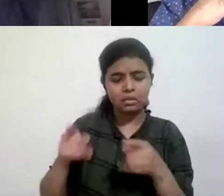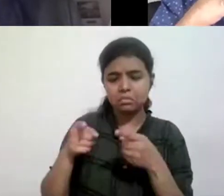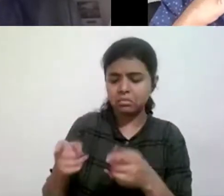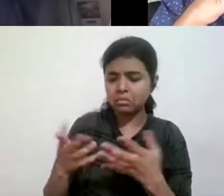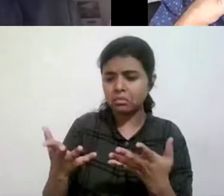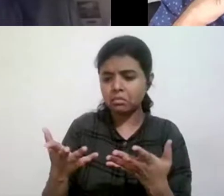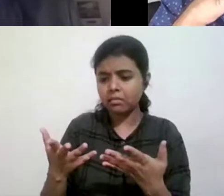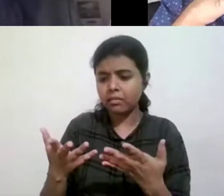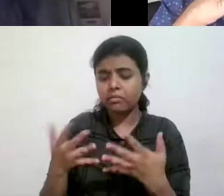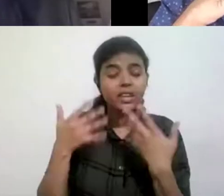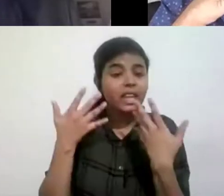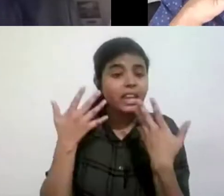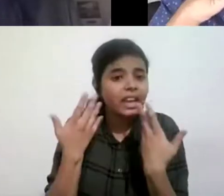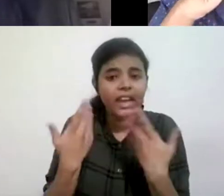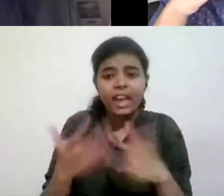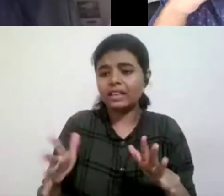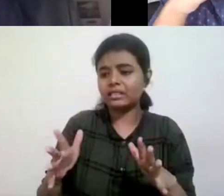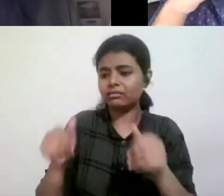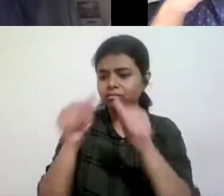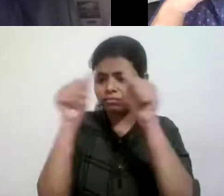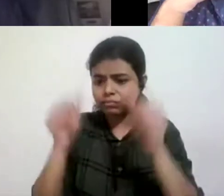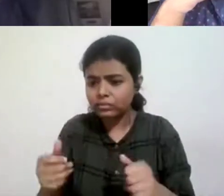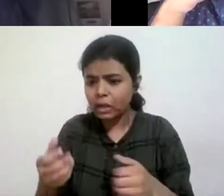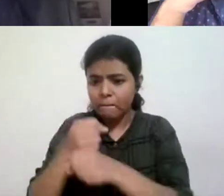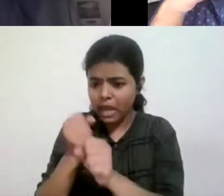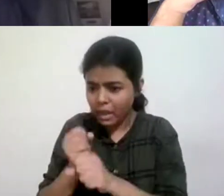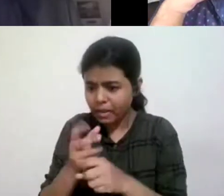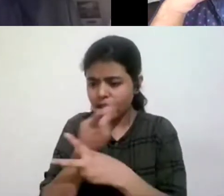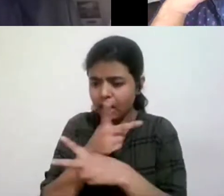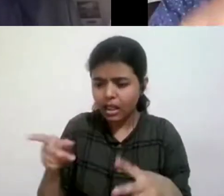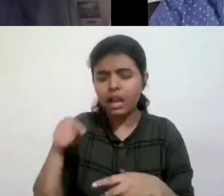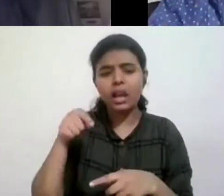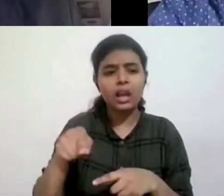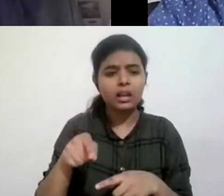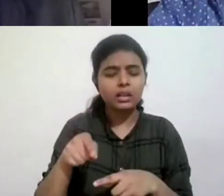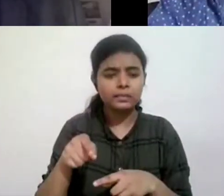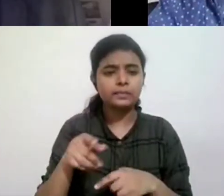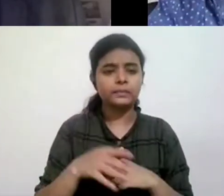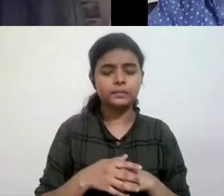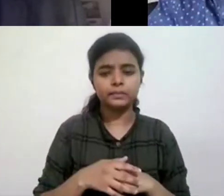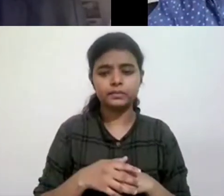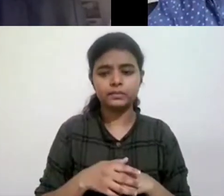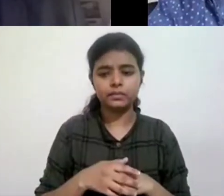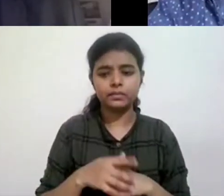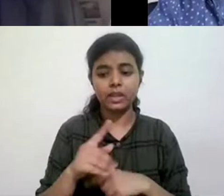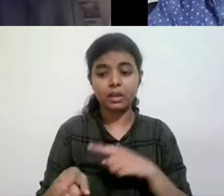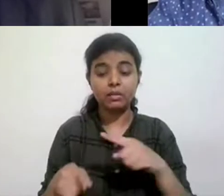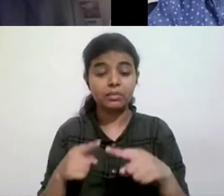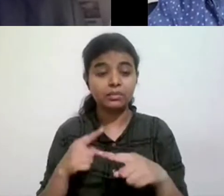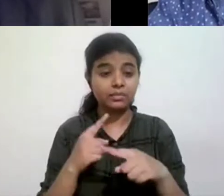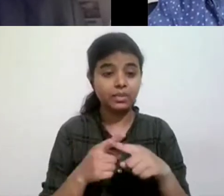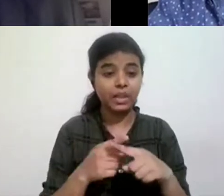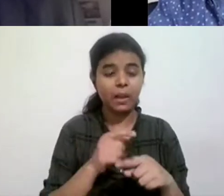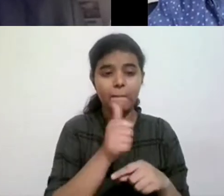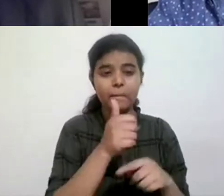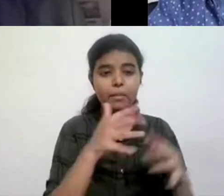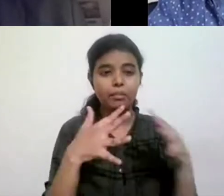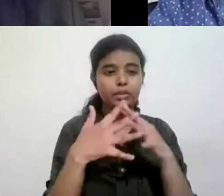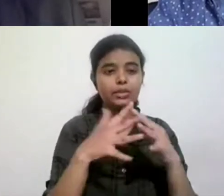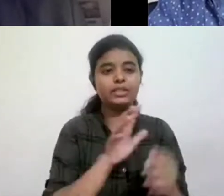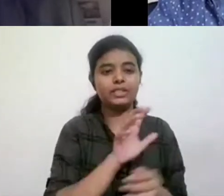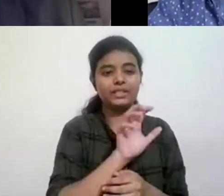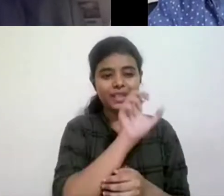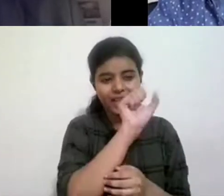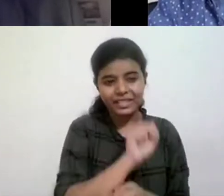whatever superstructure that gets constructed. Like, and, uh, uh, Finkelstein, uh, South African,